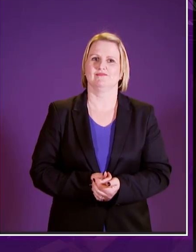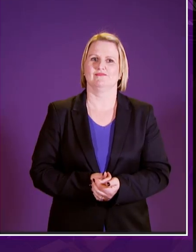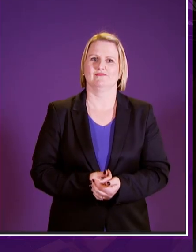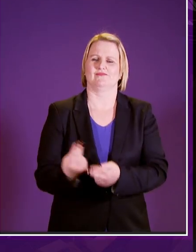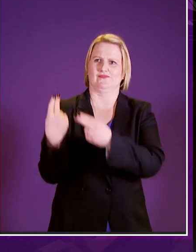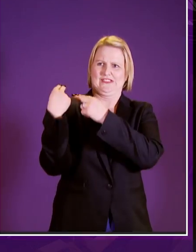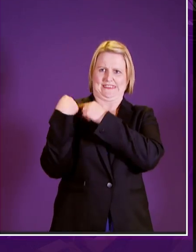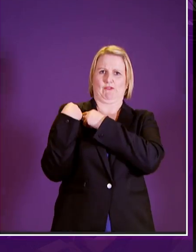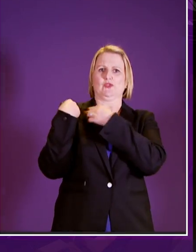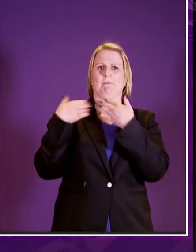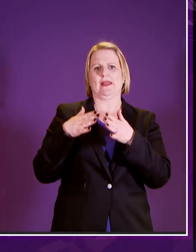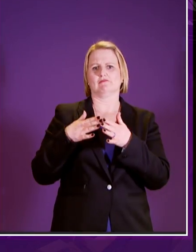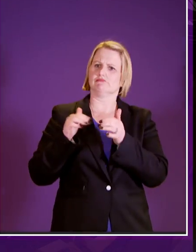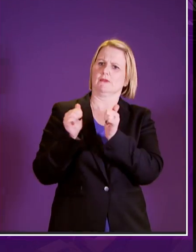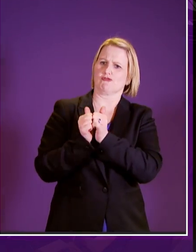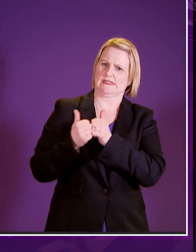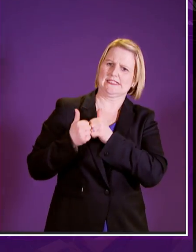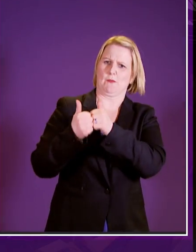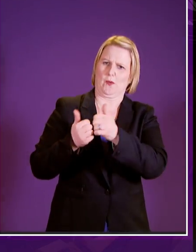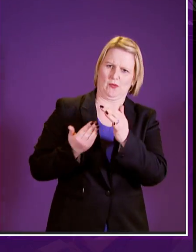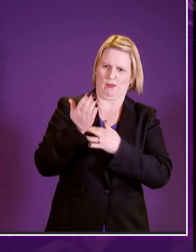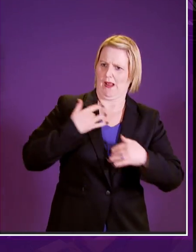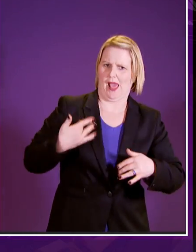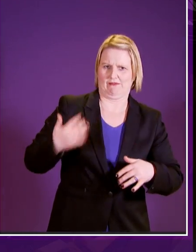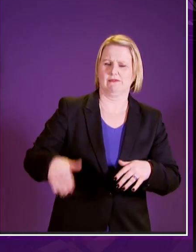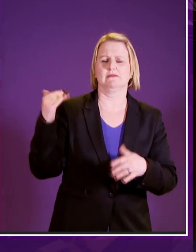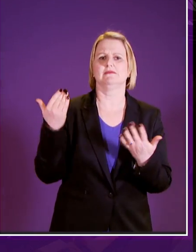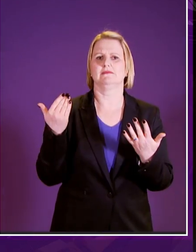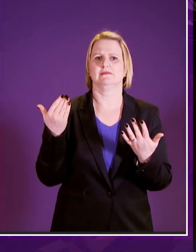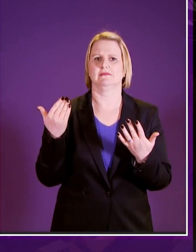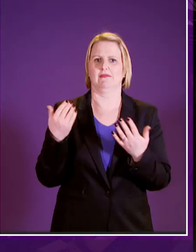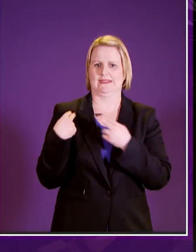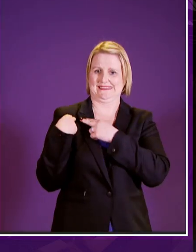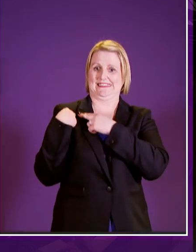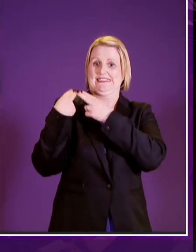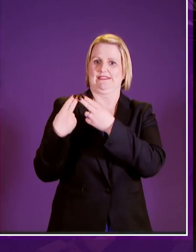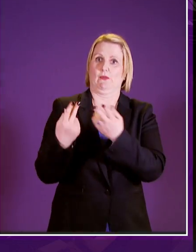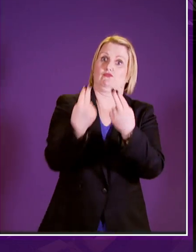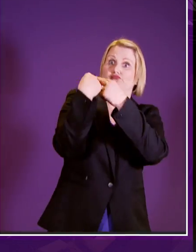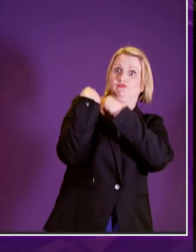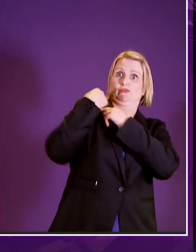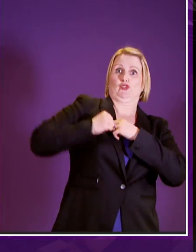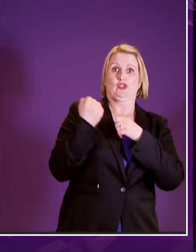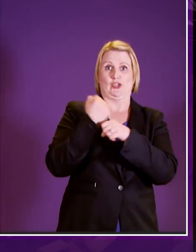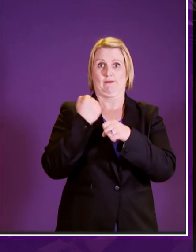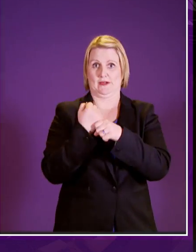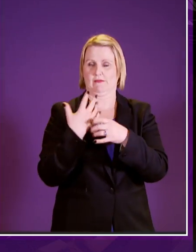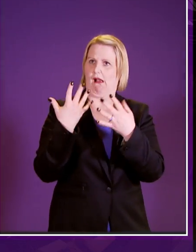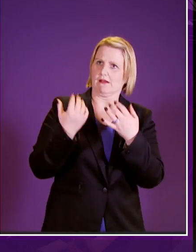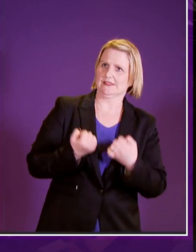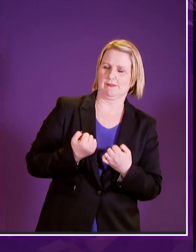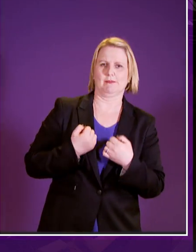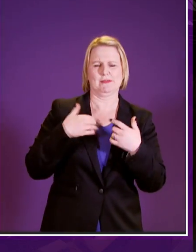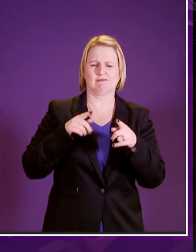enthusiastically supported and devolution of social security is something which i have worked with others to try and deliver